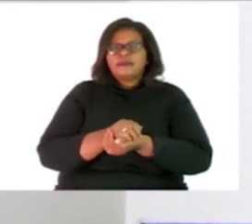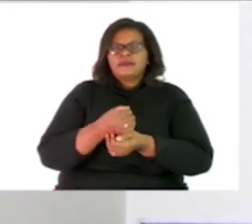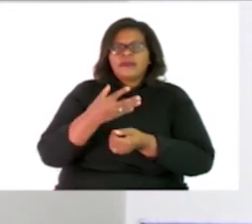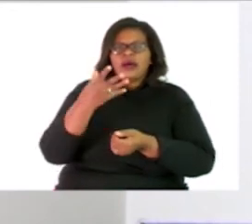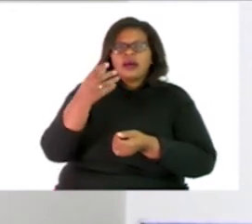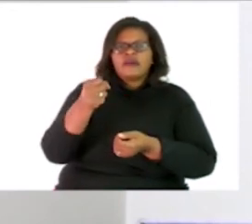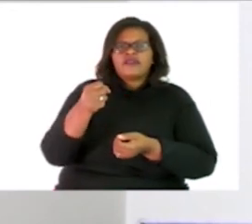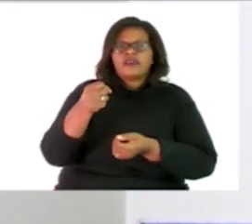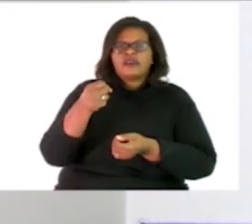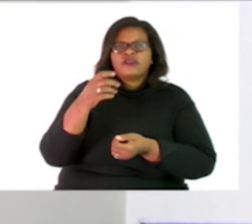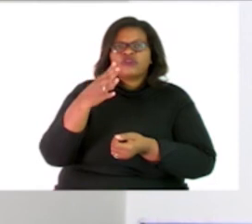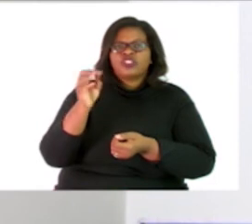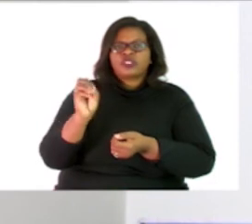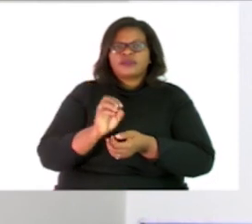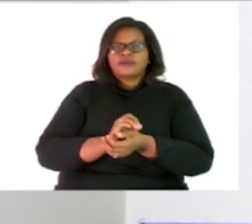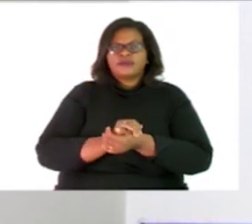I have 40